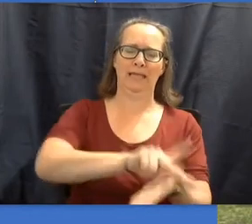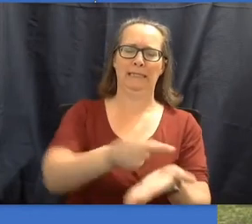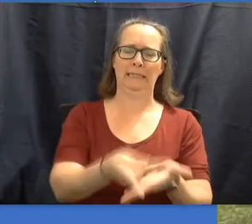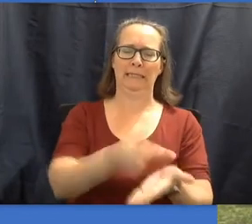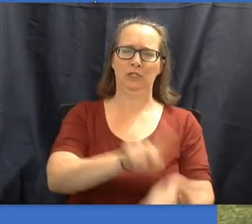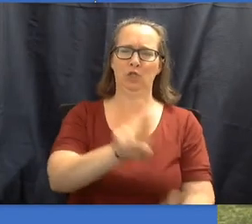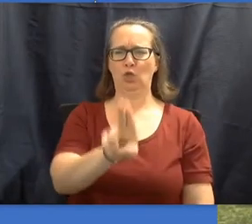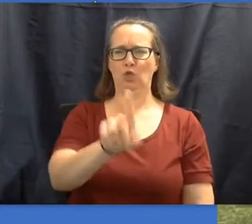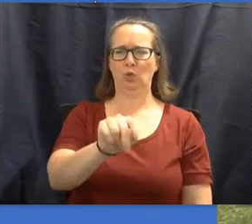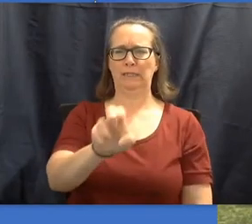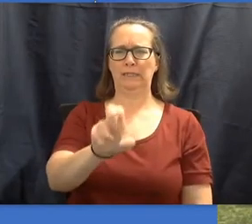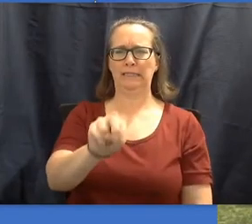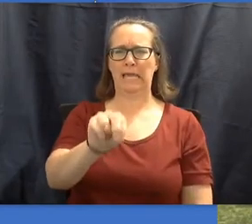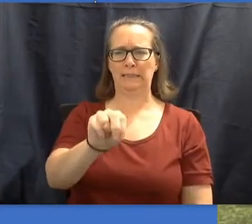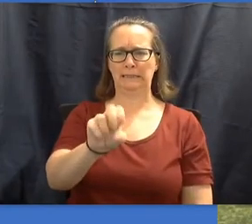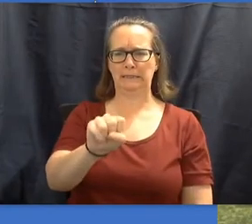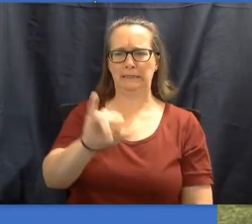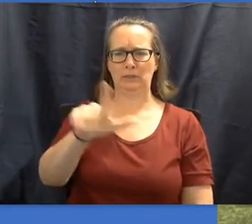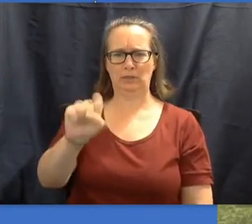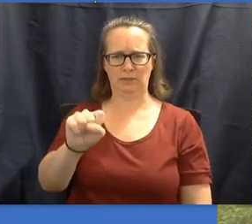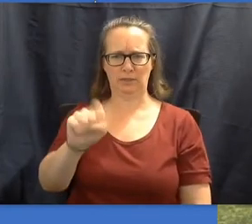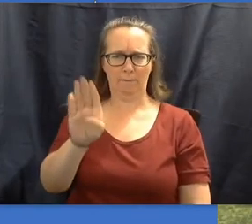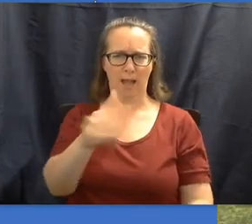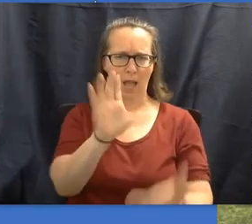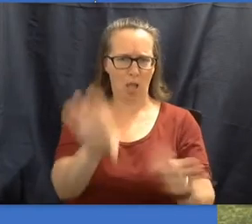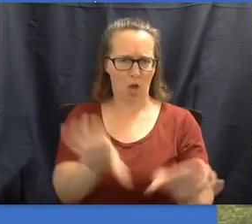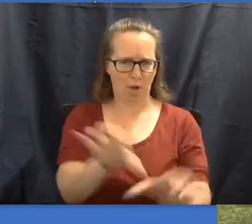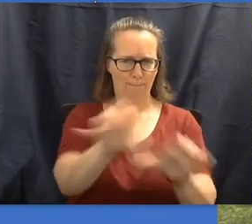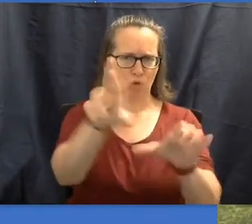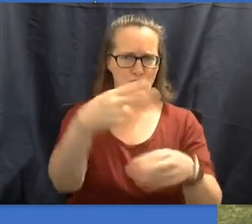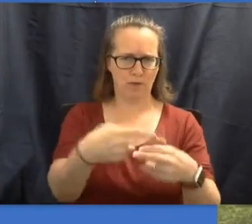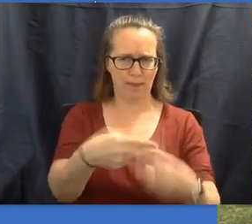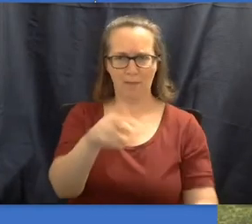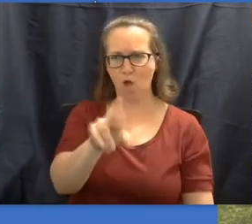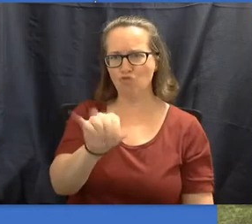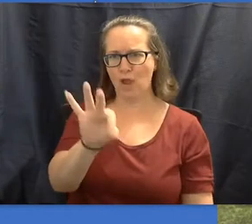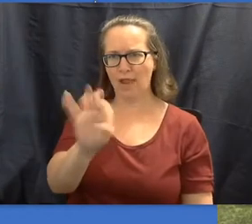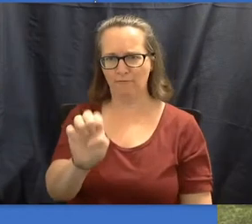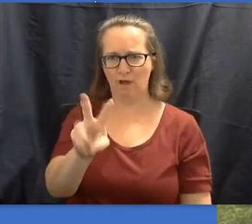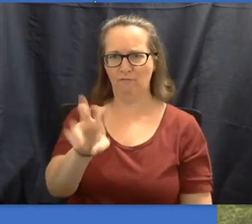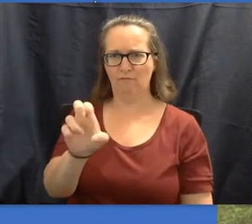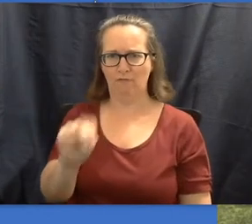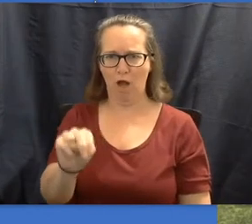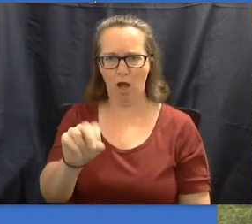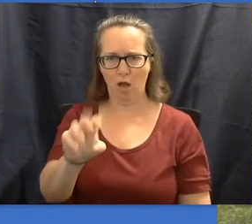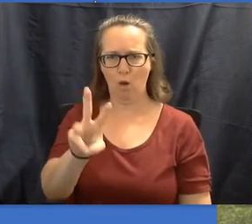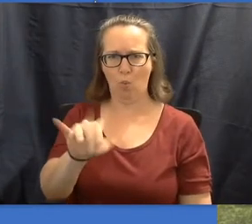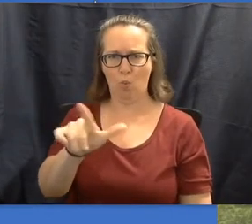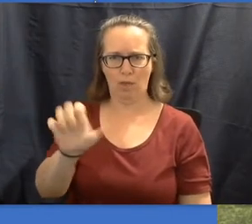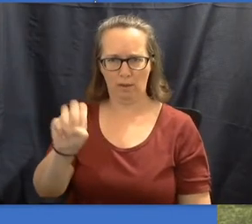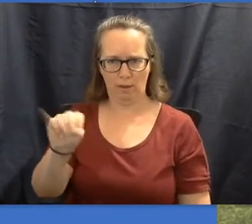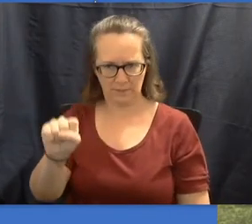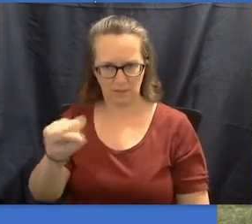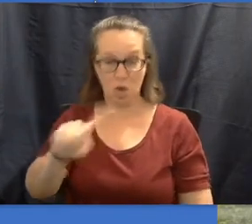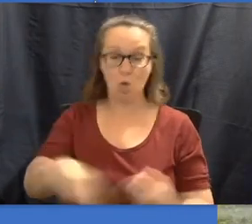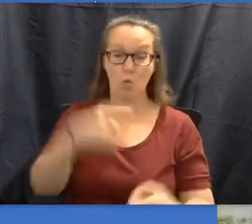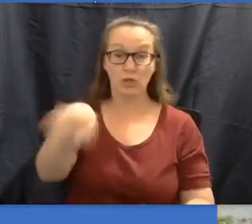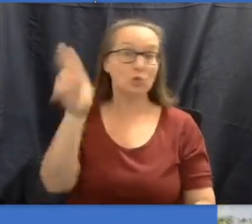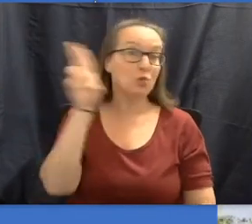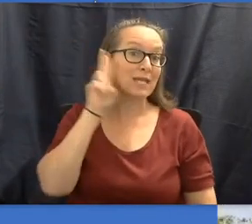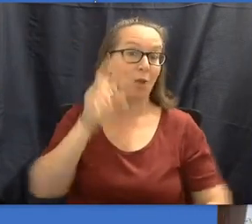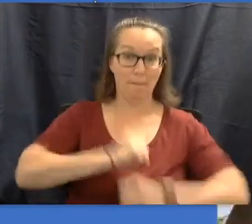composer named rafe von williams and i want you to listen for the boom and when you hear the boom you know you're gonna jump and switch directions